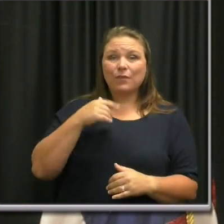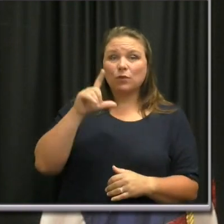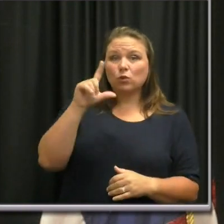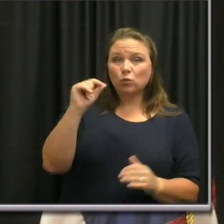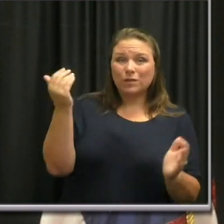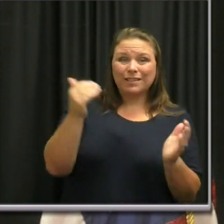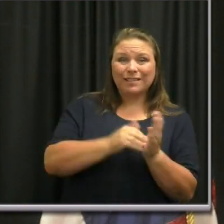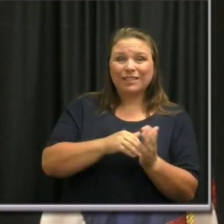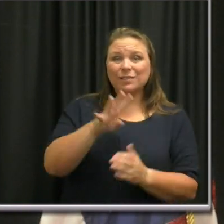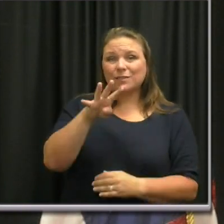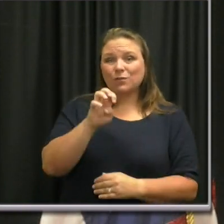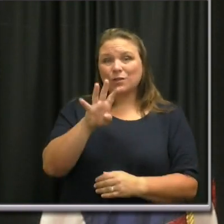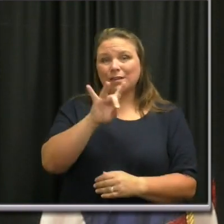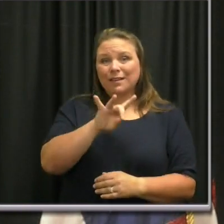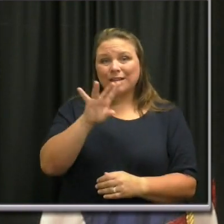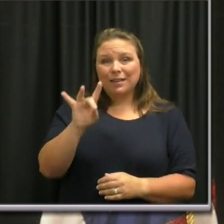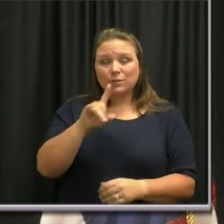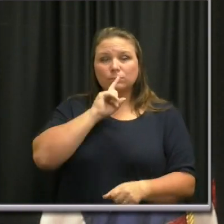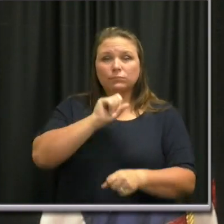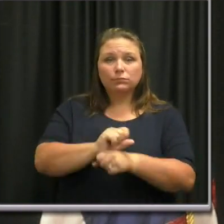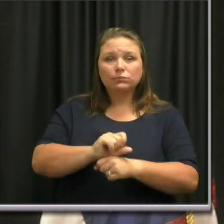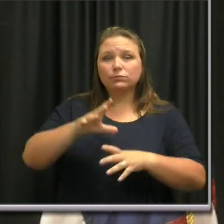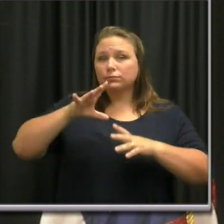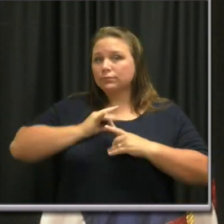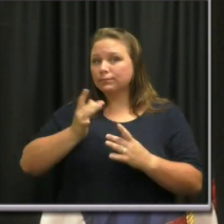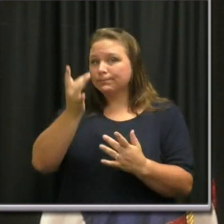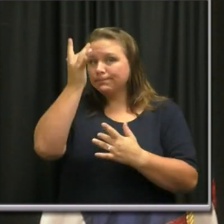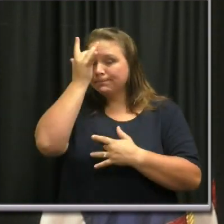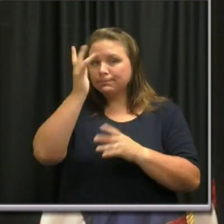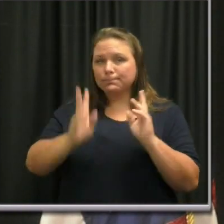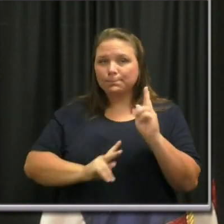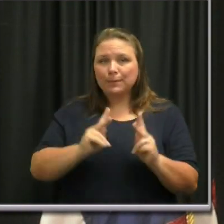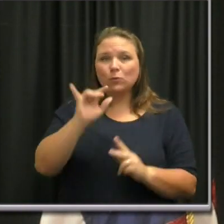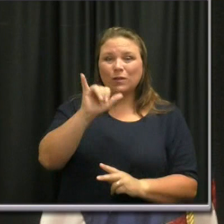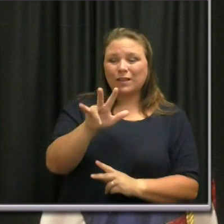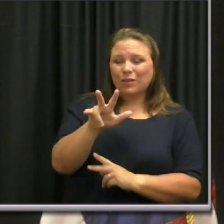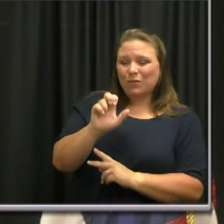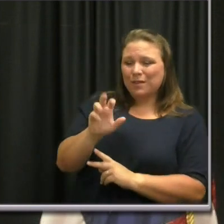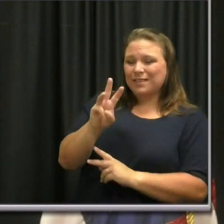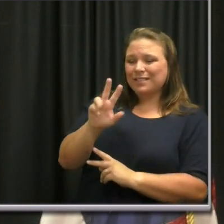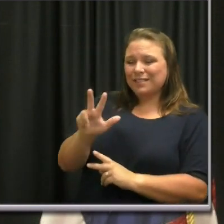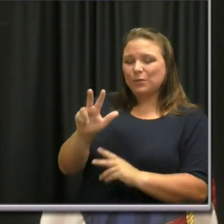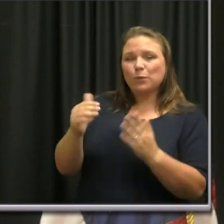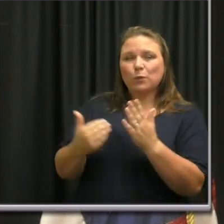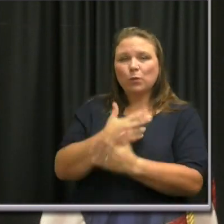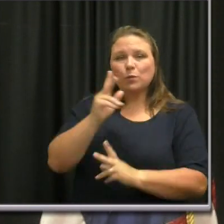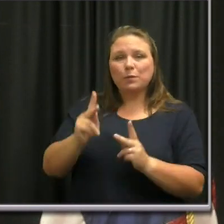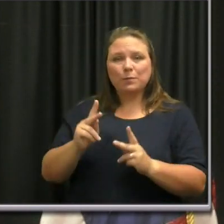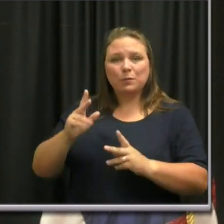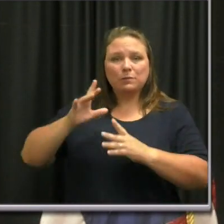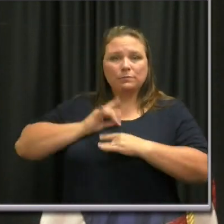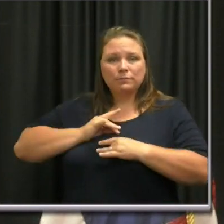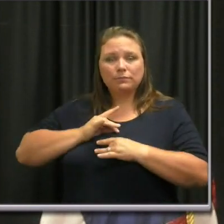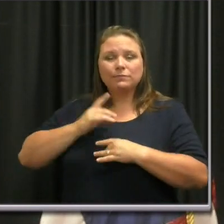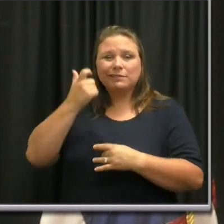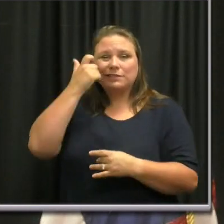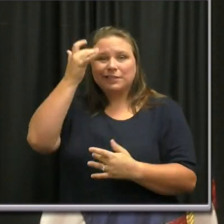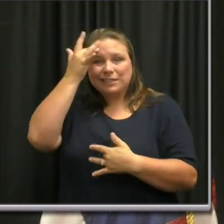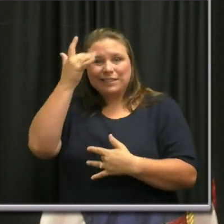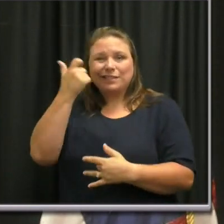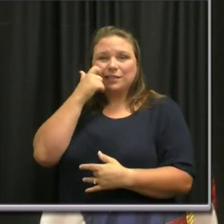,488 confirmed cases. That's 363 new cases in the past 24 hours.